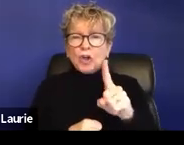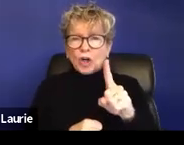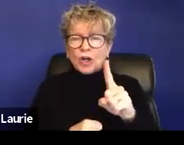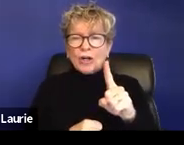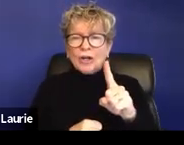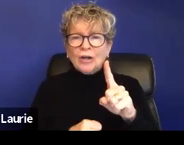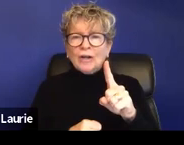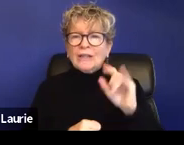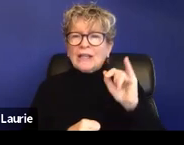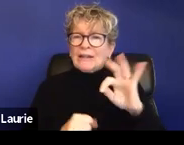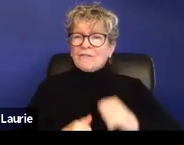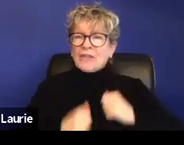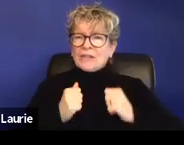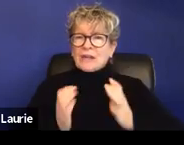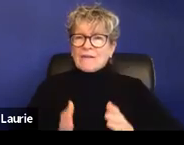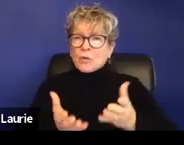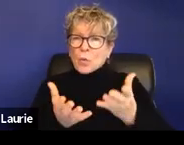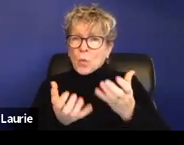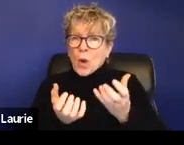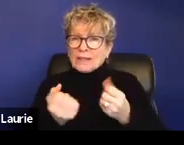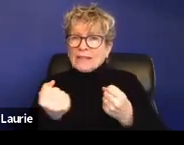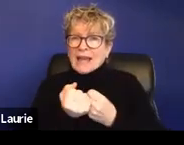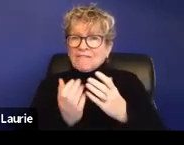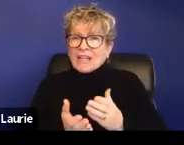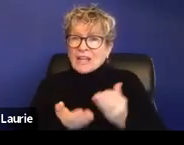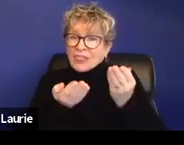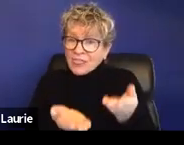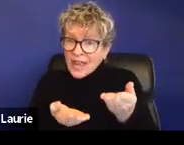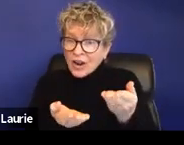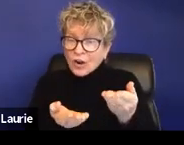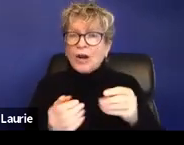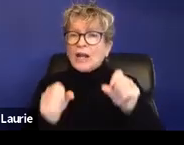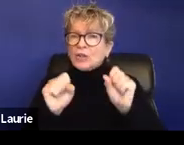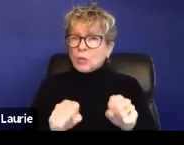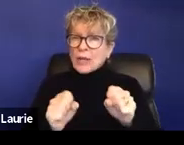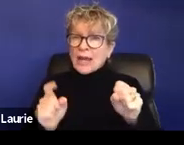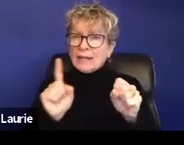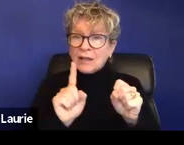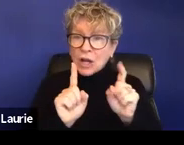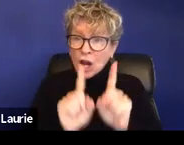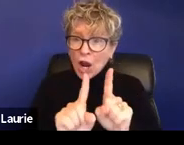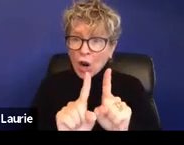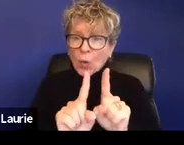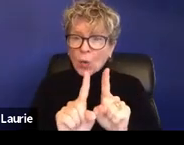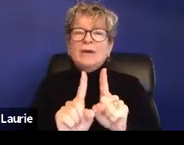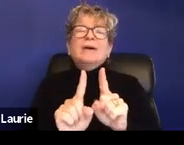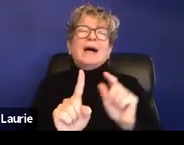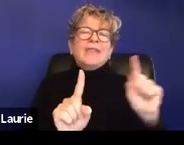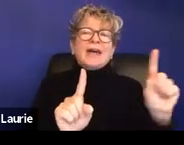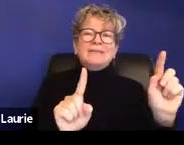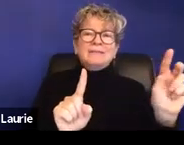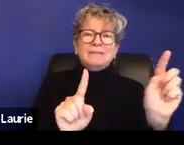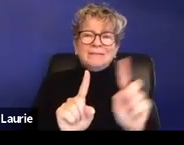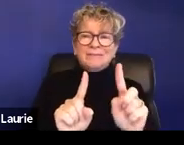the survivor wants you there and you have the capacity to be there, that you can accompany them and support them, um, through the Title IX